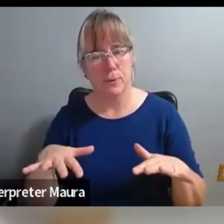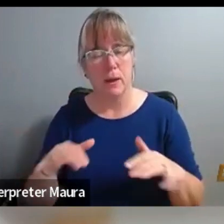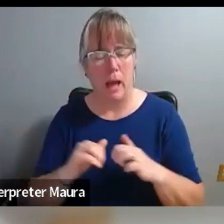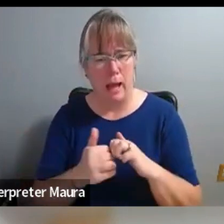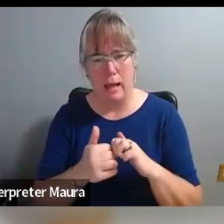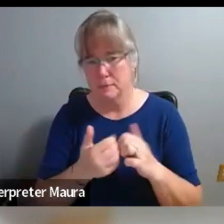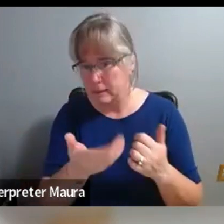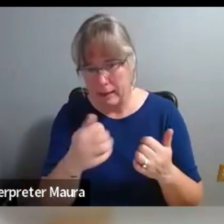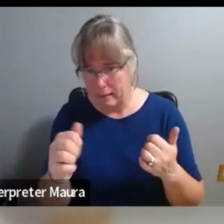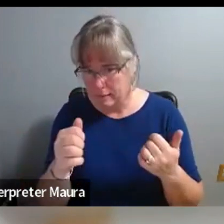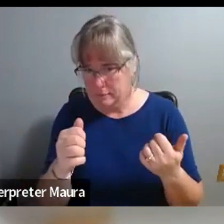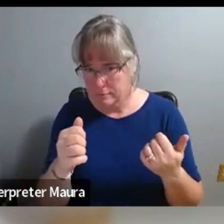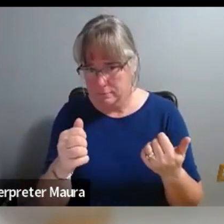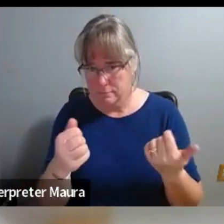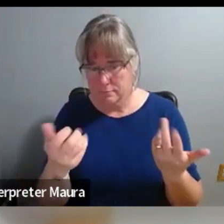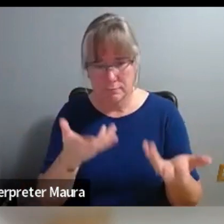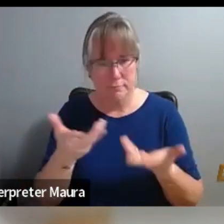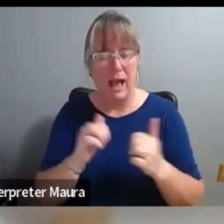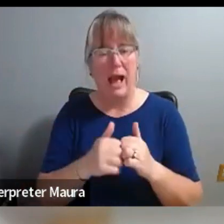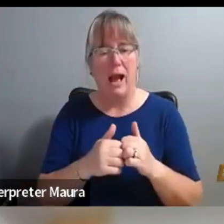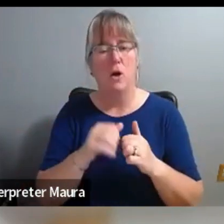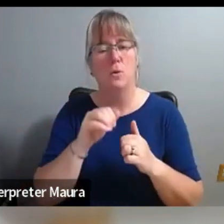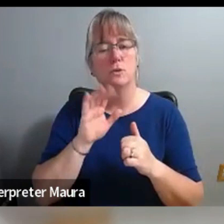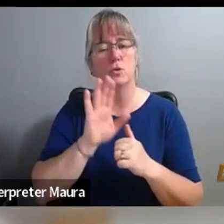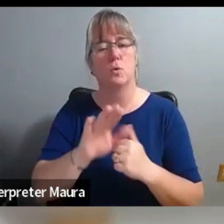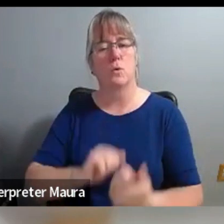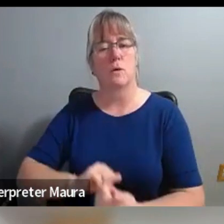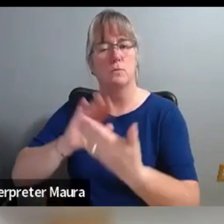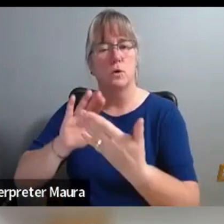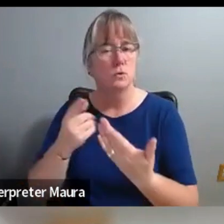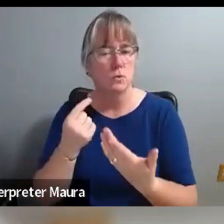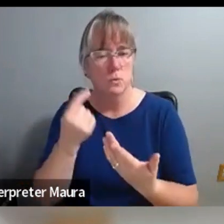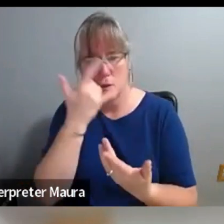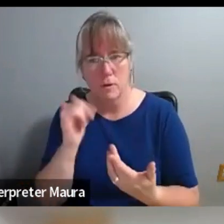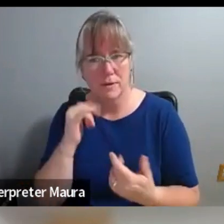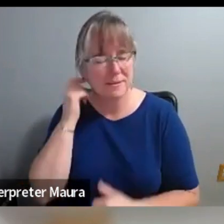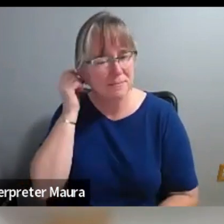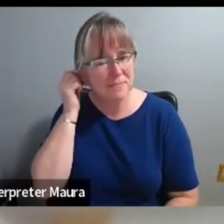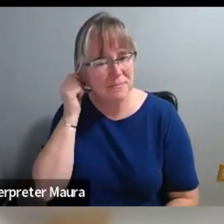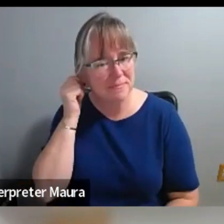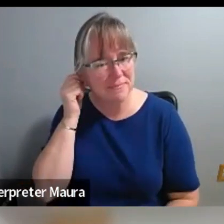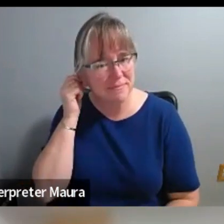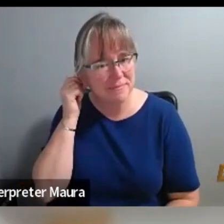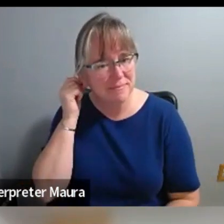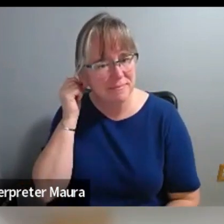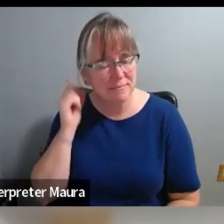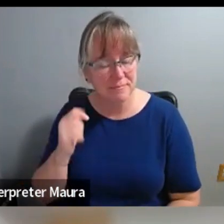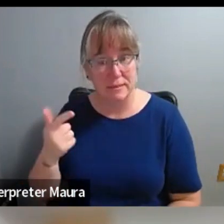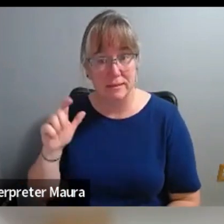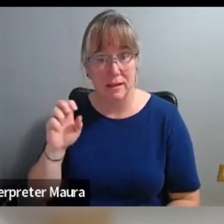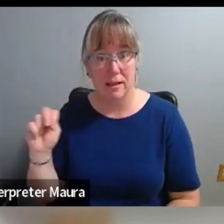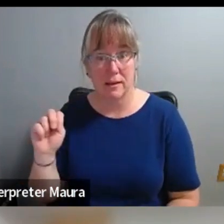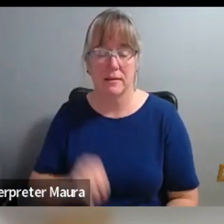was the sort of, how would you describe the approach? Well, I tried to